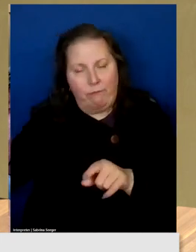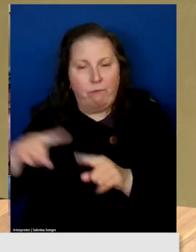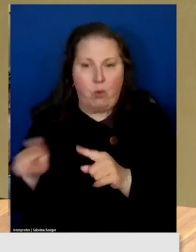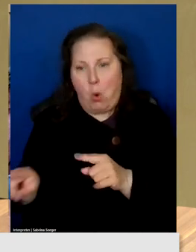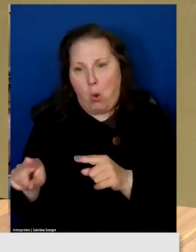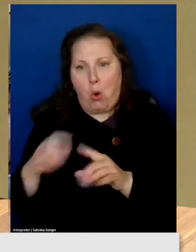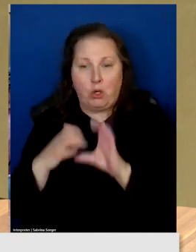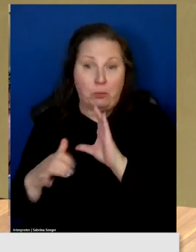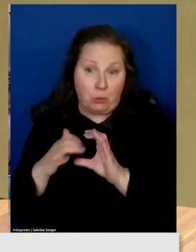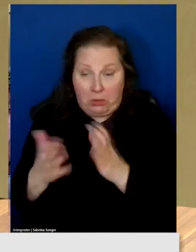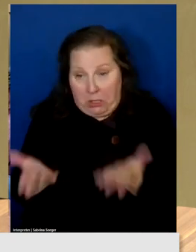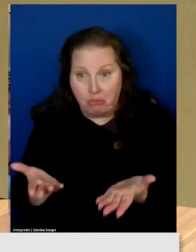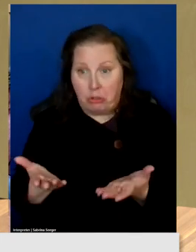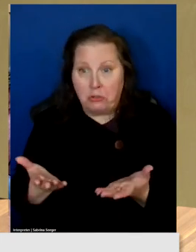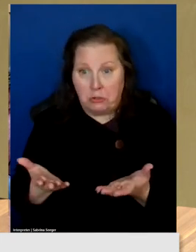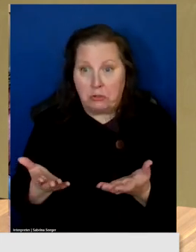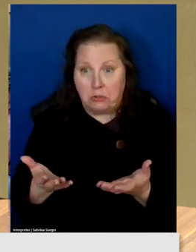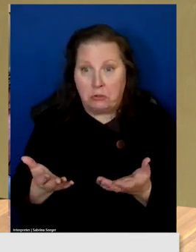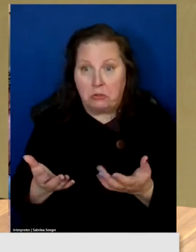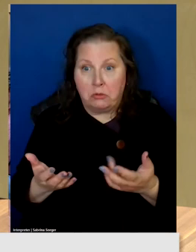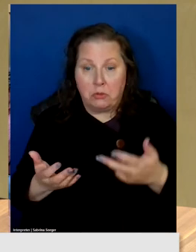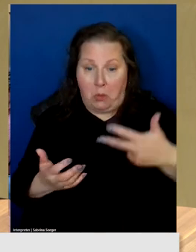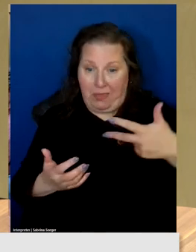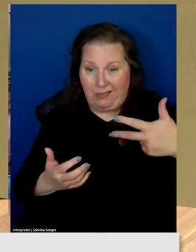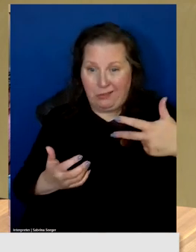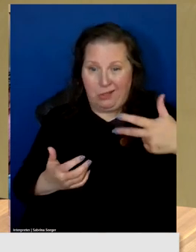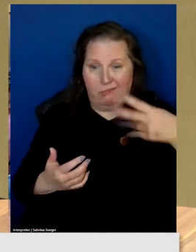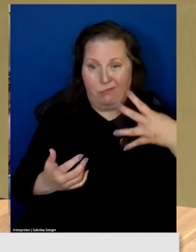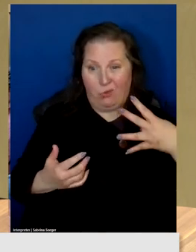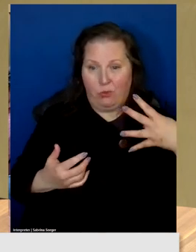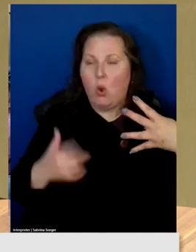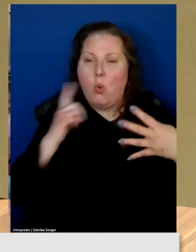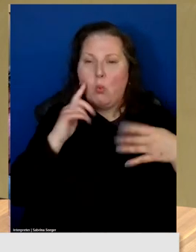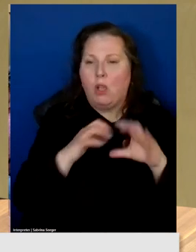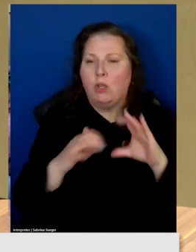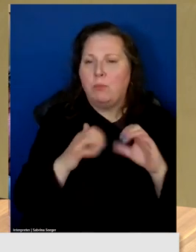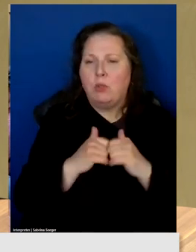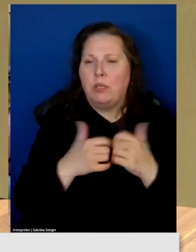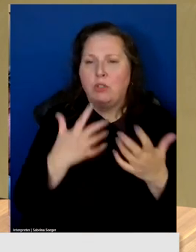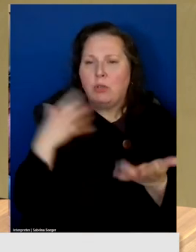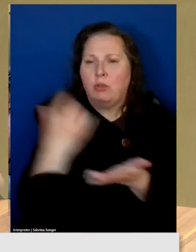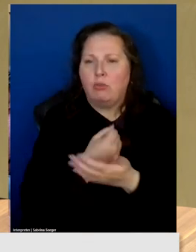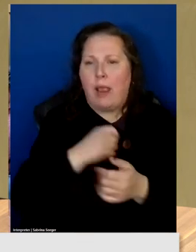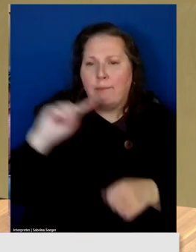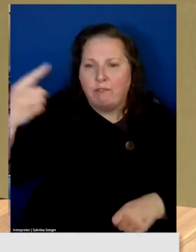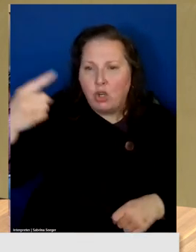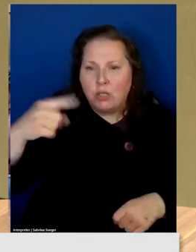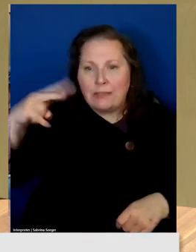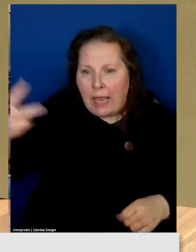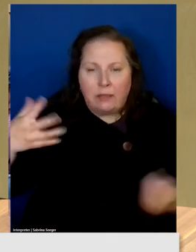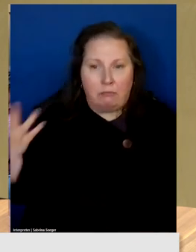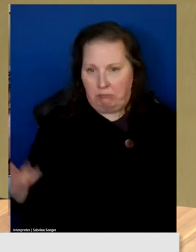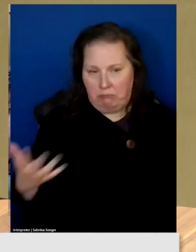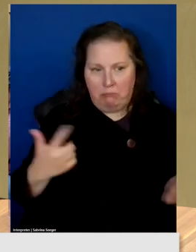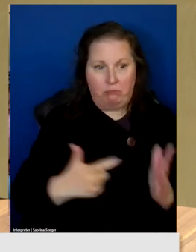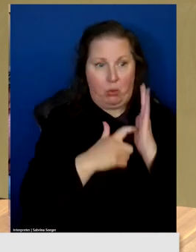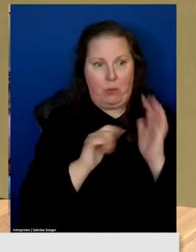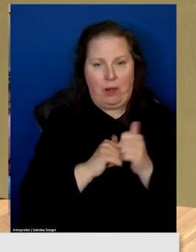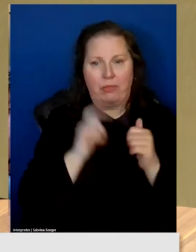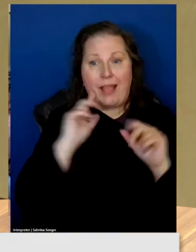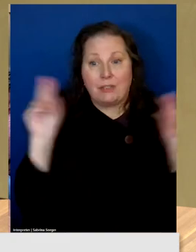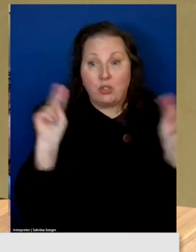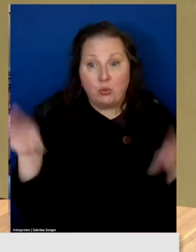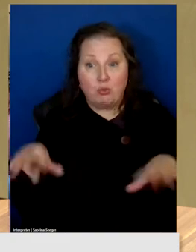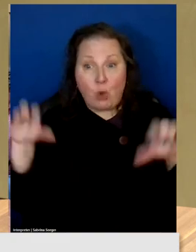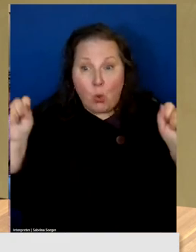used for communications. That begs the question, which communications carrier is going to get in there first? Or are we going to insist that that'd be a neutral host